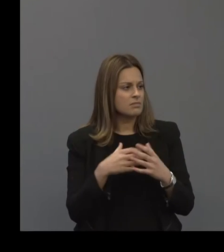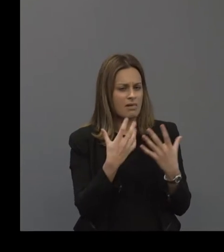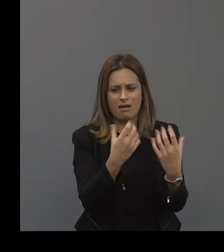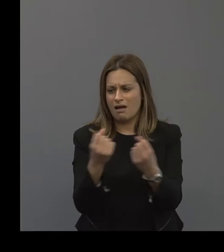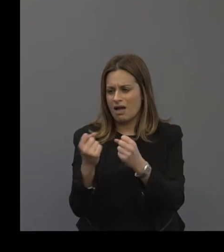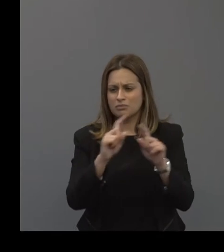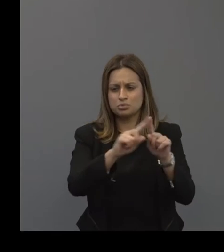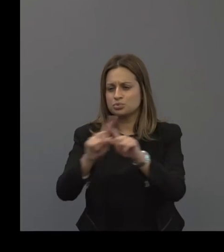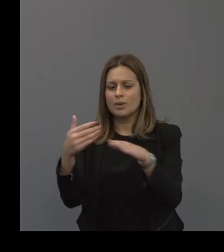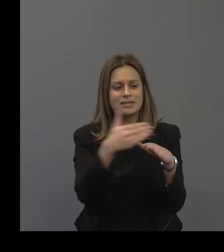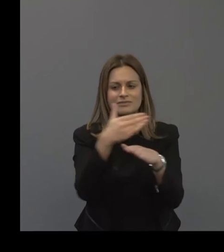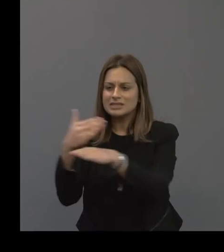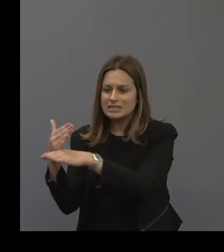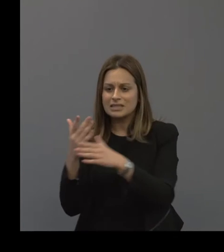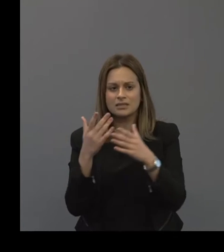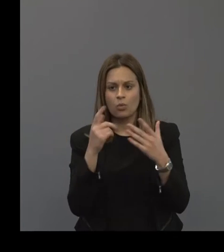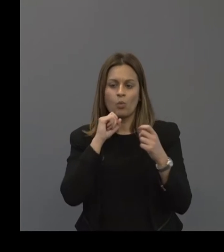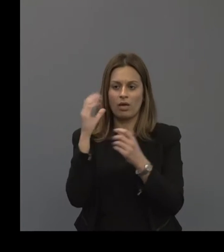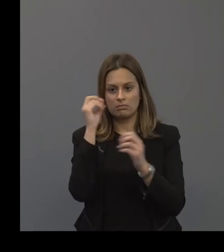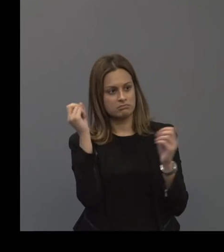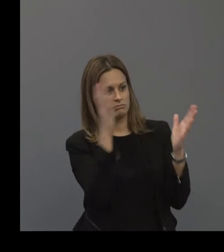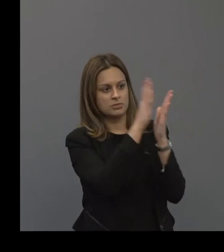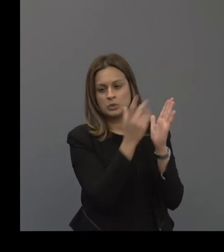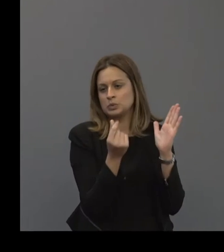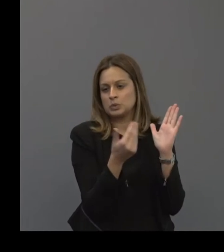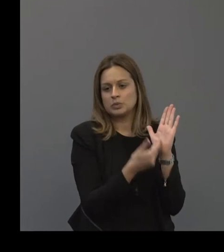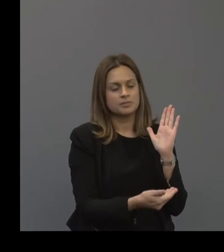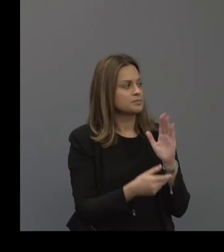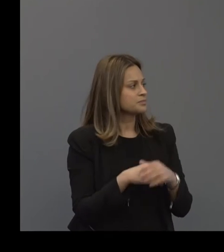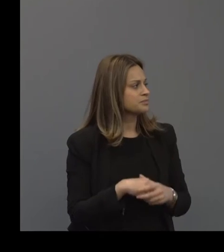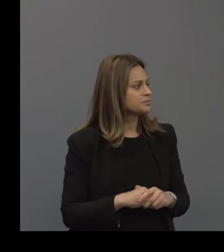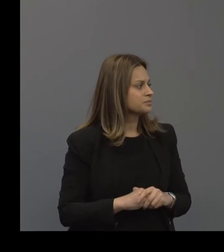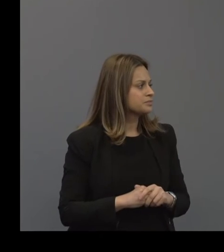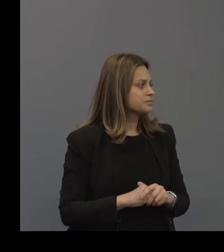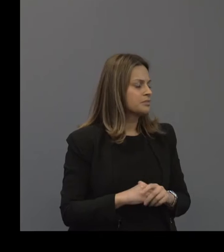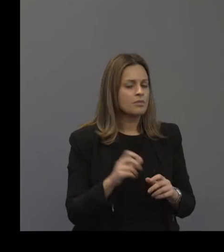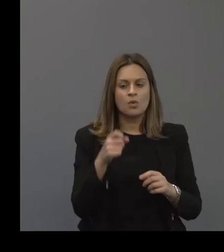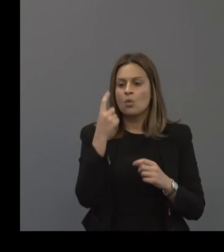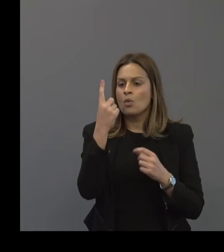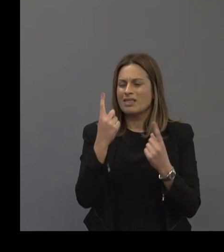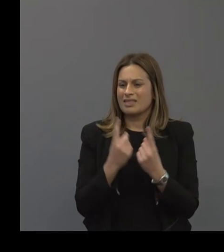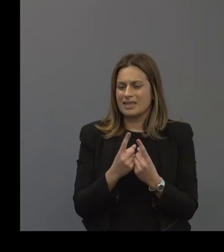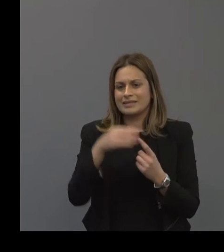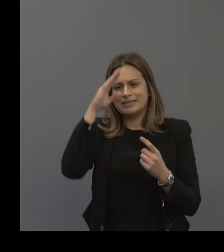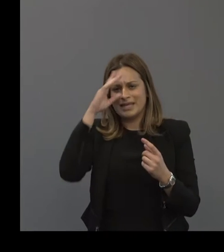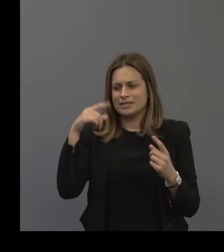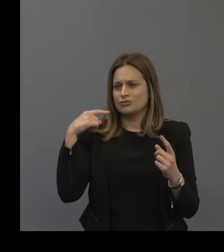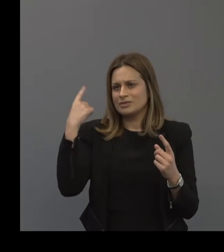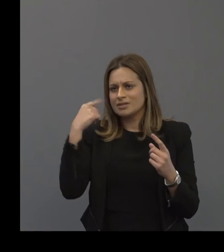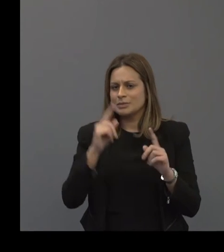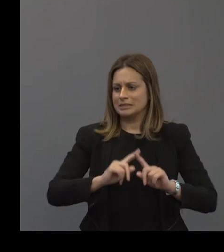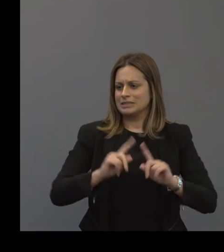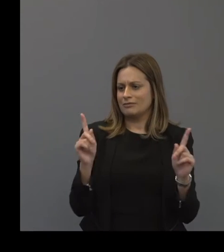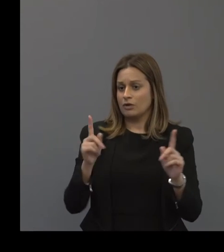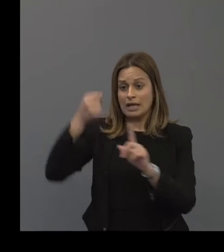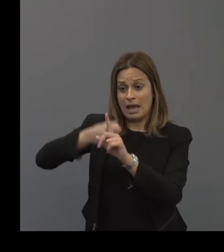host of different activities that I'll highlight here in a few minutes. I think one of the things that makes Dangerous Decibles different is it's